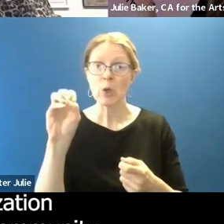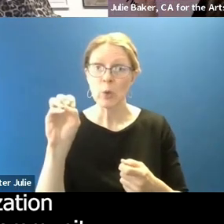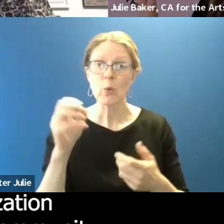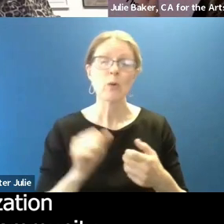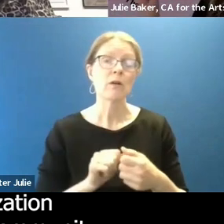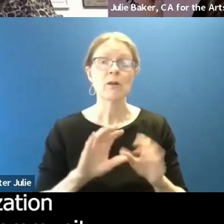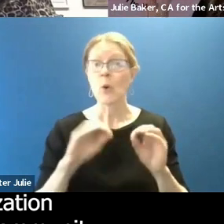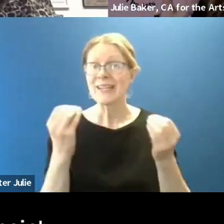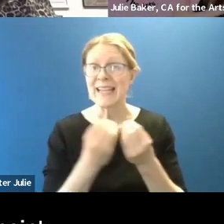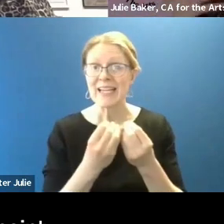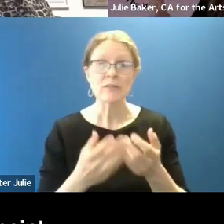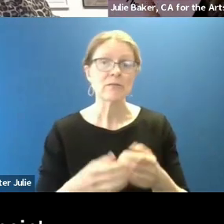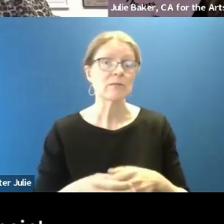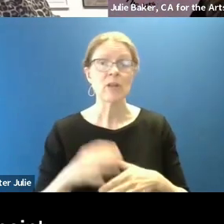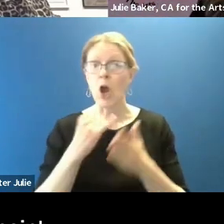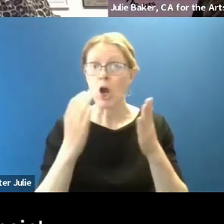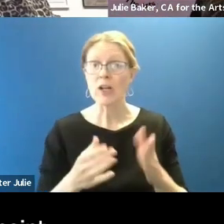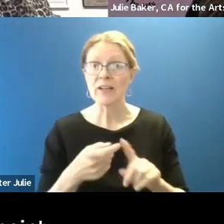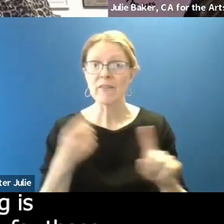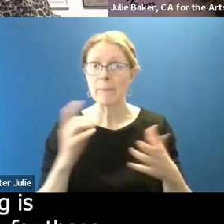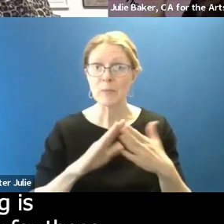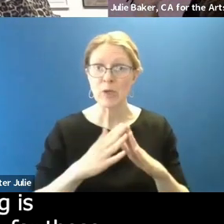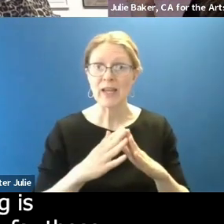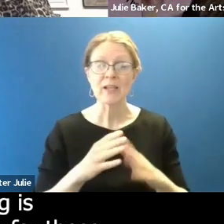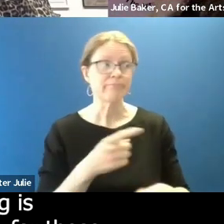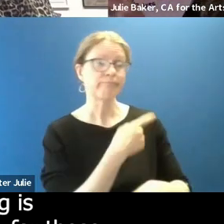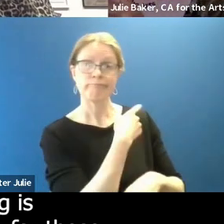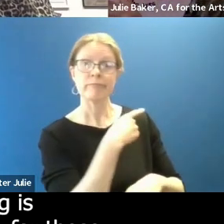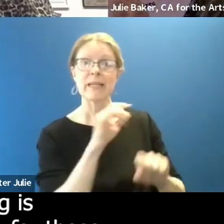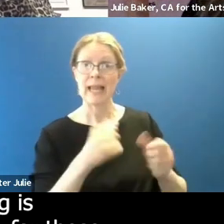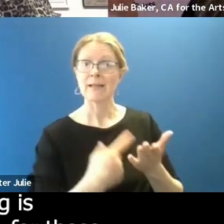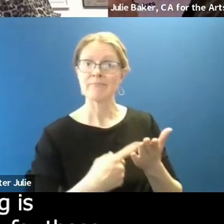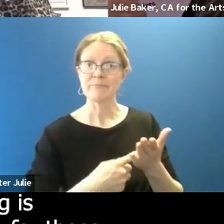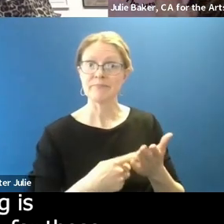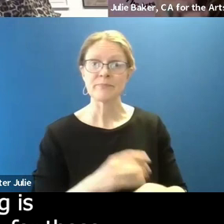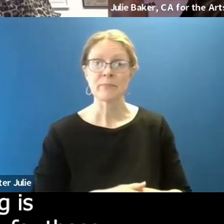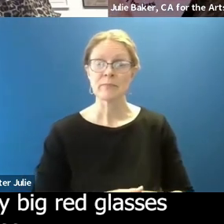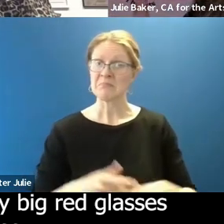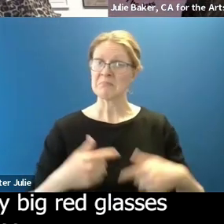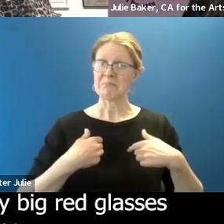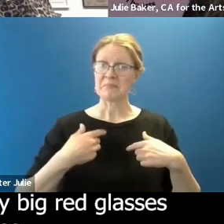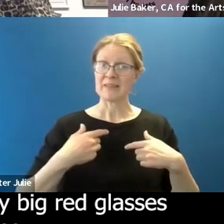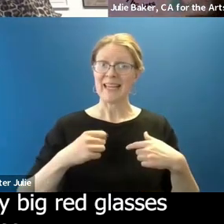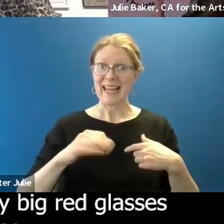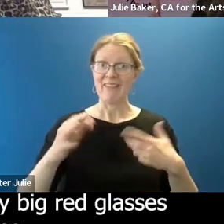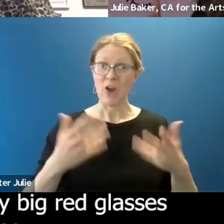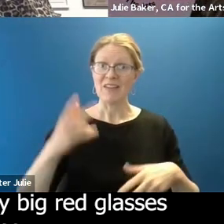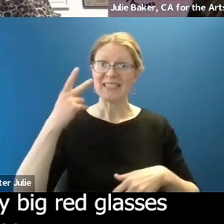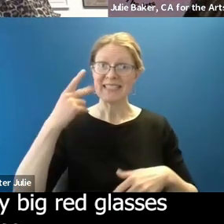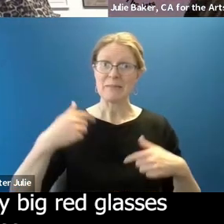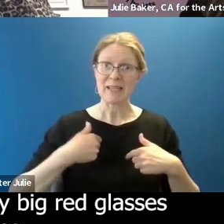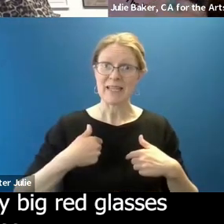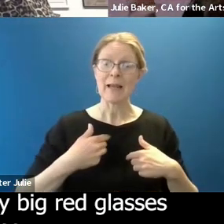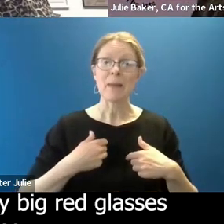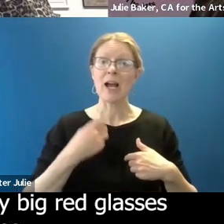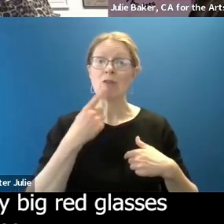or artists from your community. So it's a talking point. The other thing is I am very well known for those who see me on Zoom for my big red